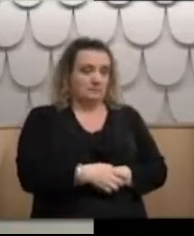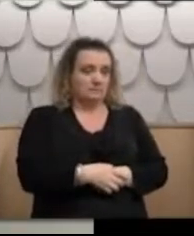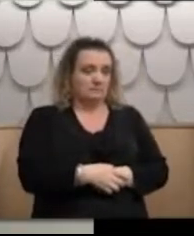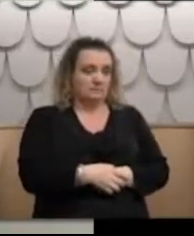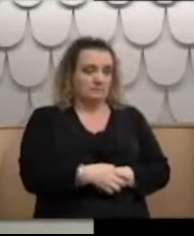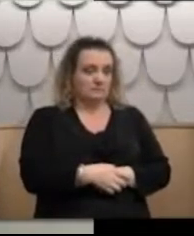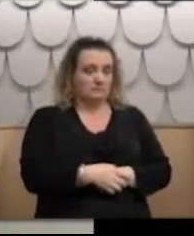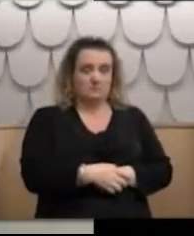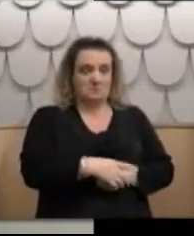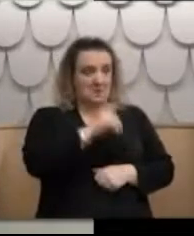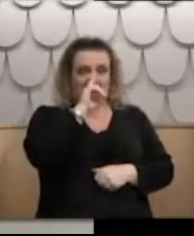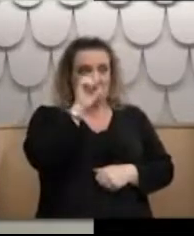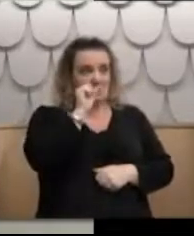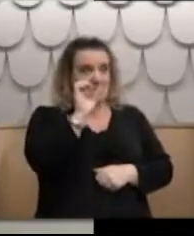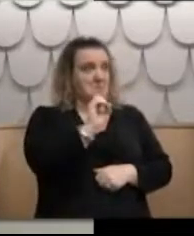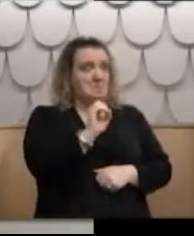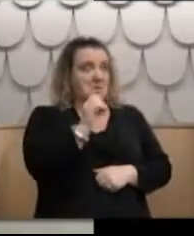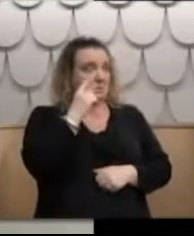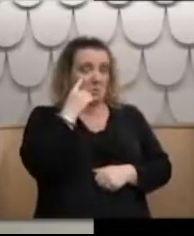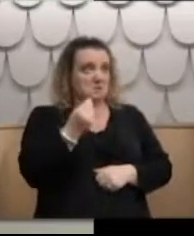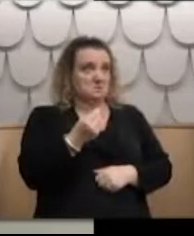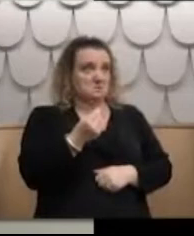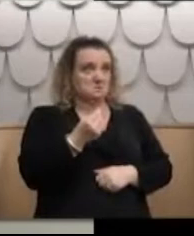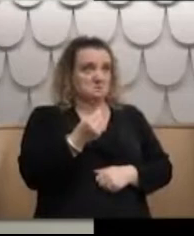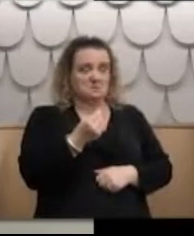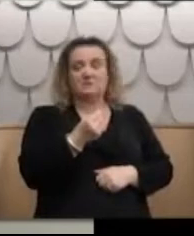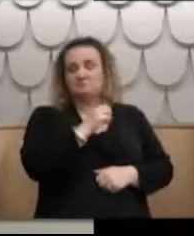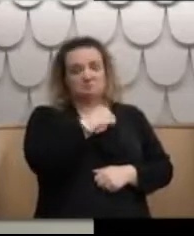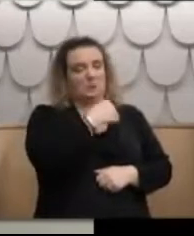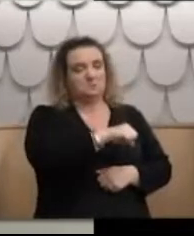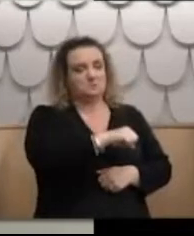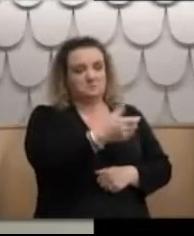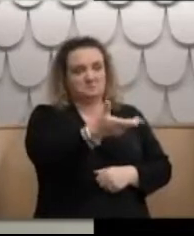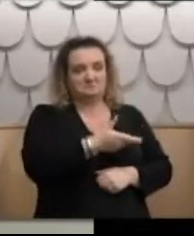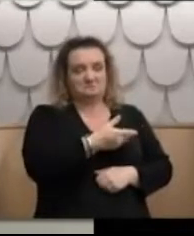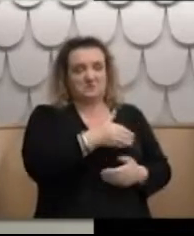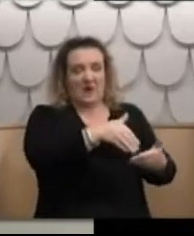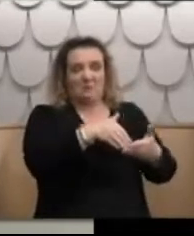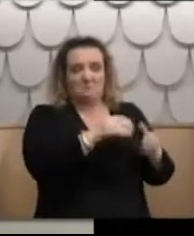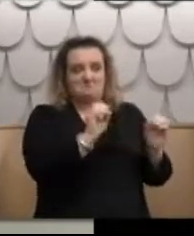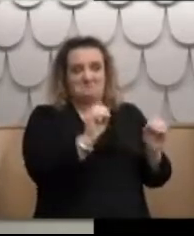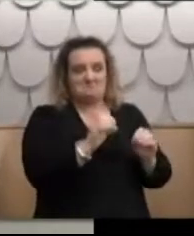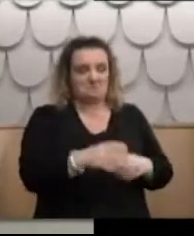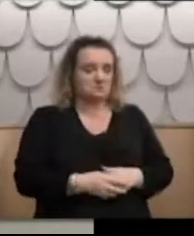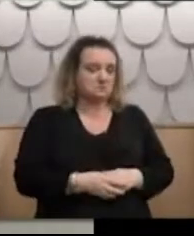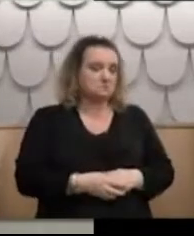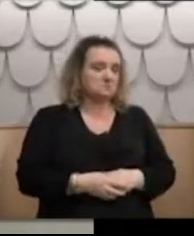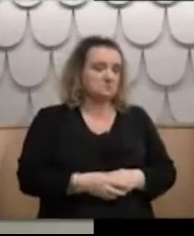Not so far as I can remember. But I'm pretty 110 per cent, no. I received nothing at all.